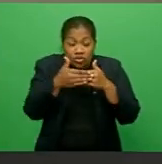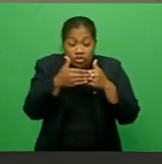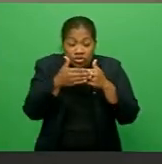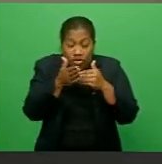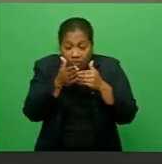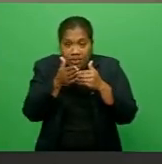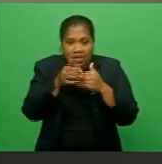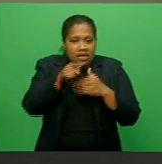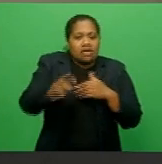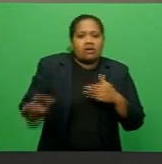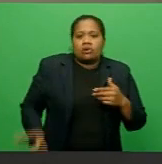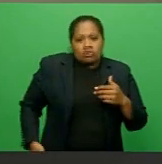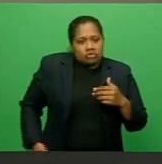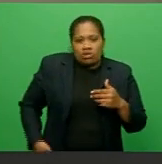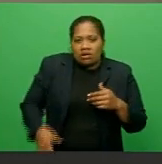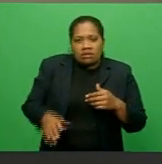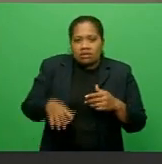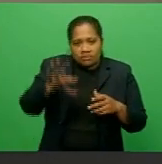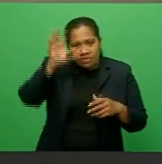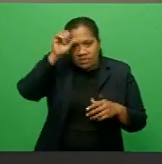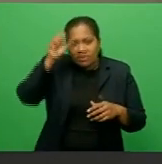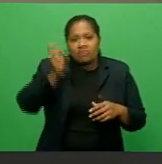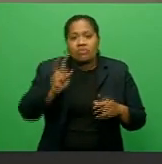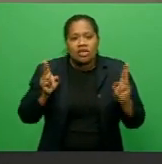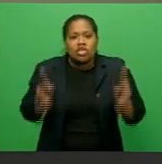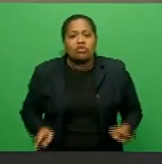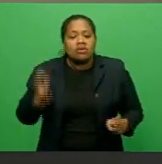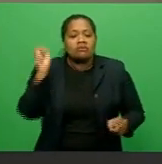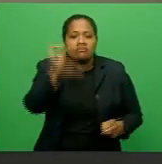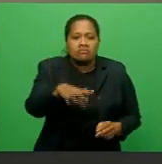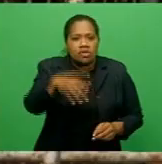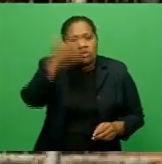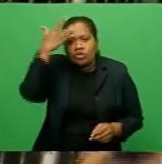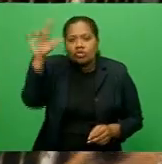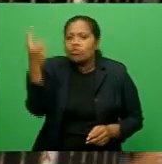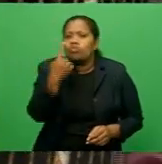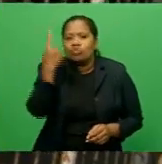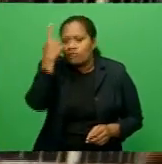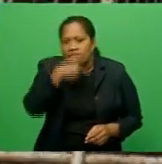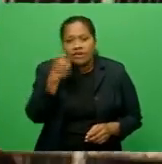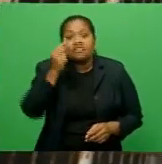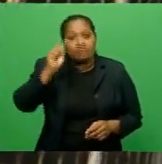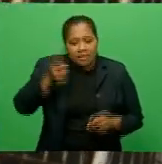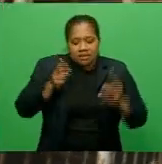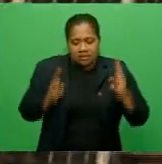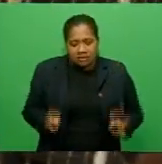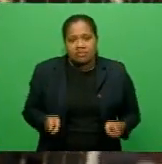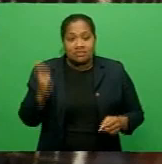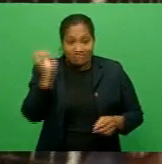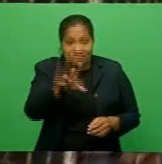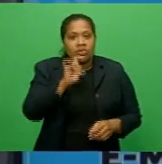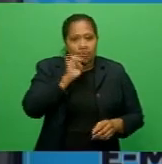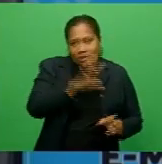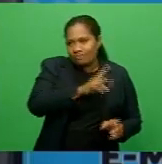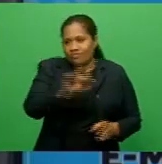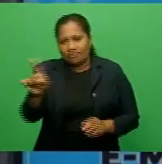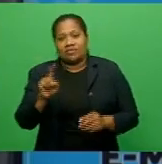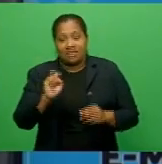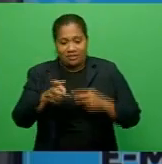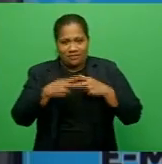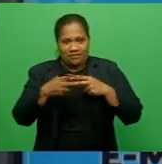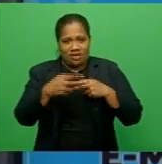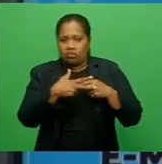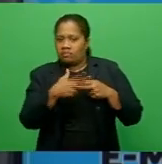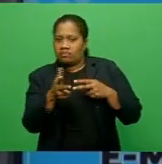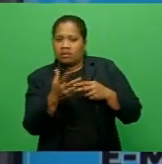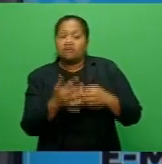not necessarily that that's the same one. Bam, there goes a bite. The shelter is hoping to create more awareness and educational